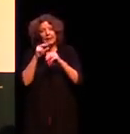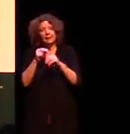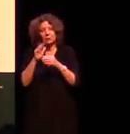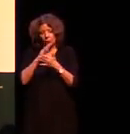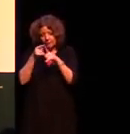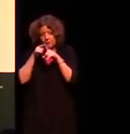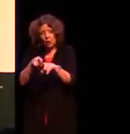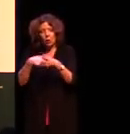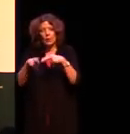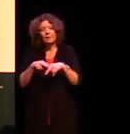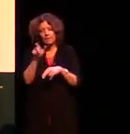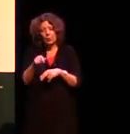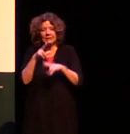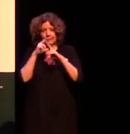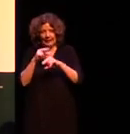speak